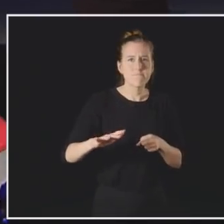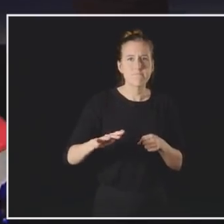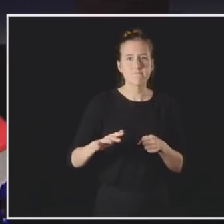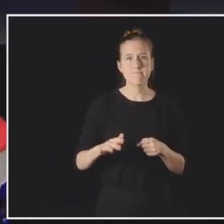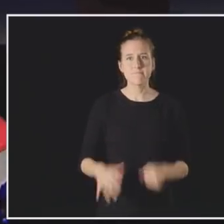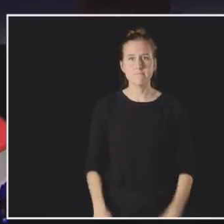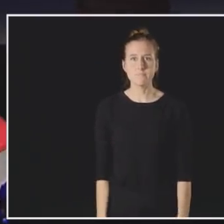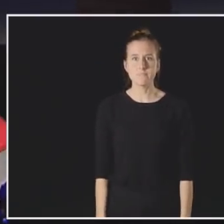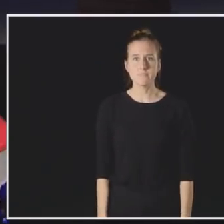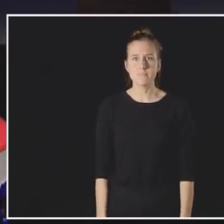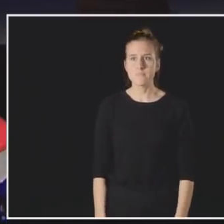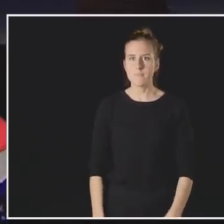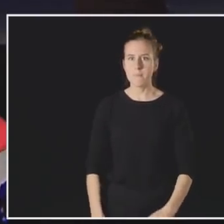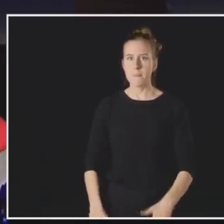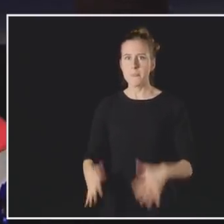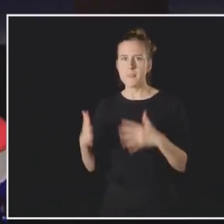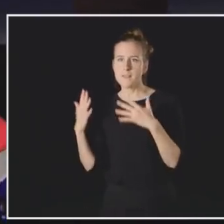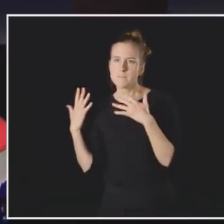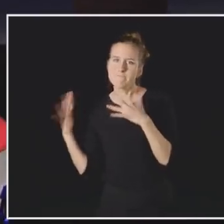sentence.